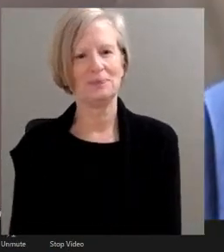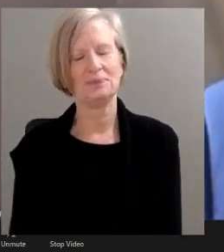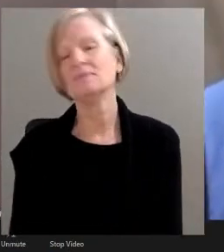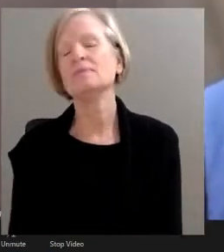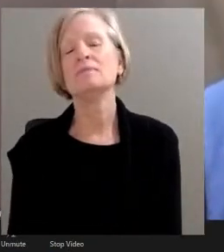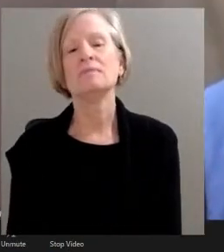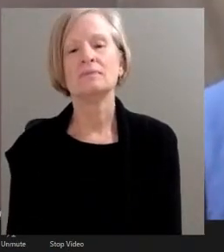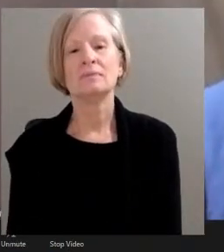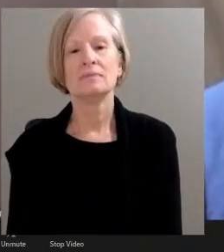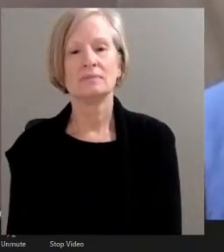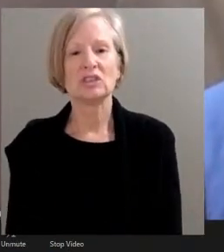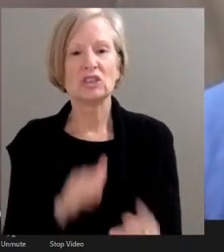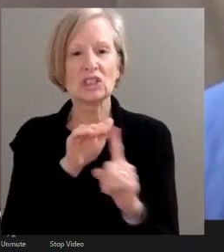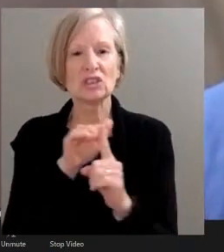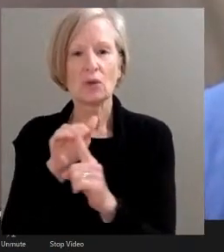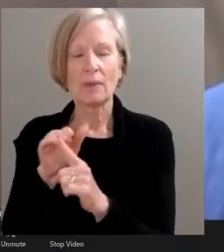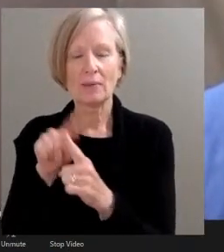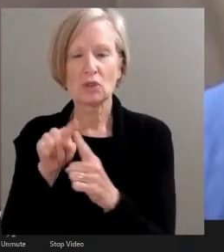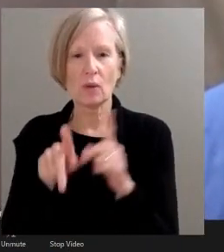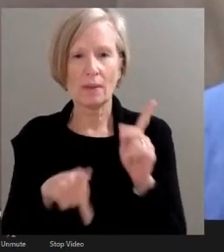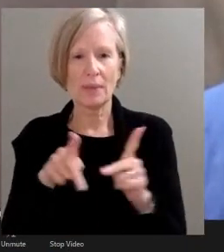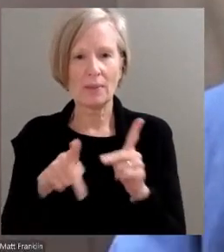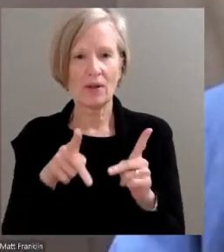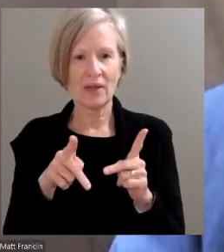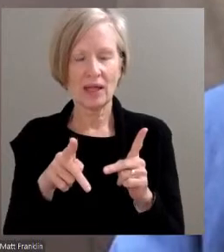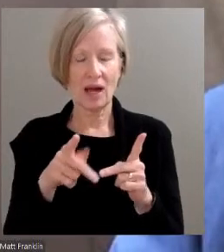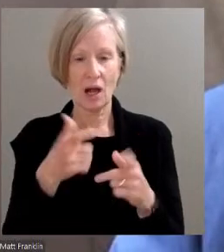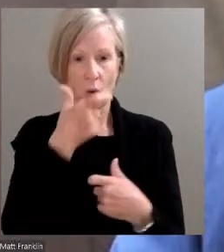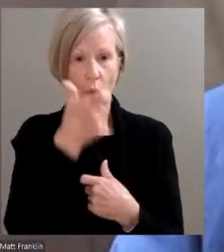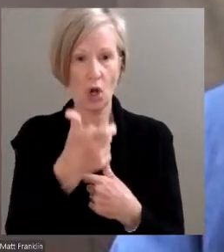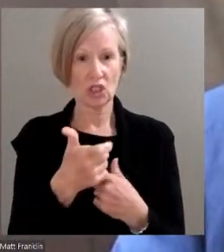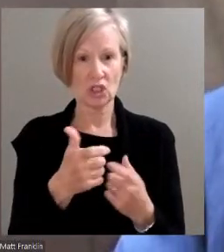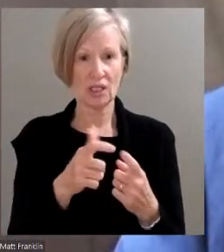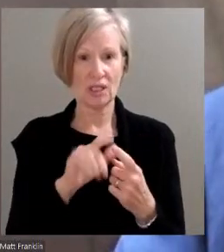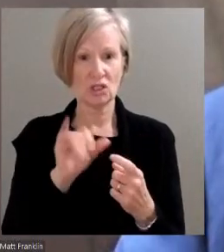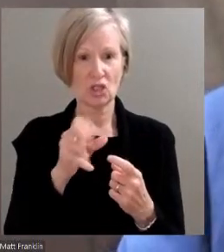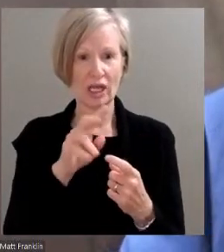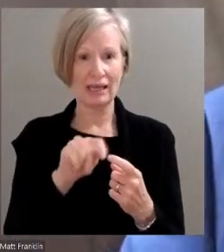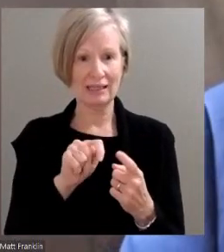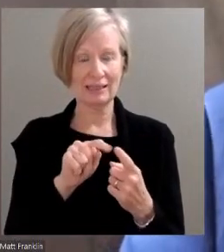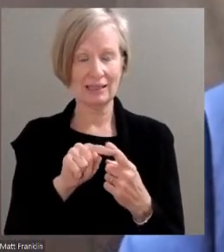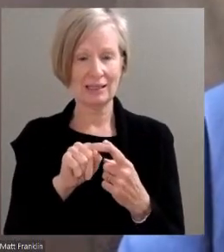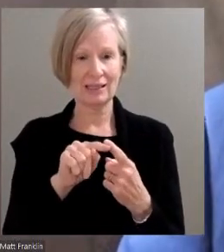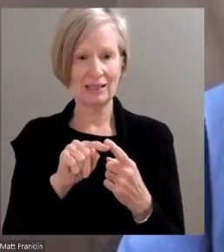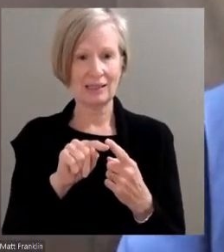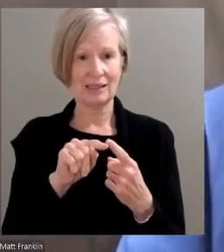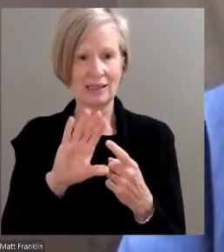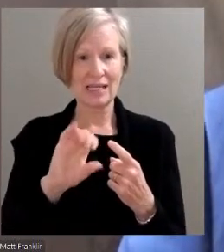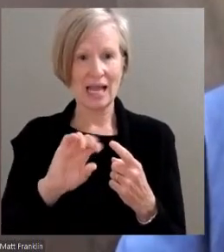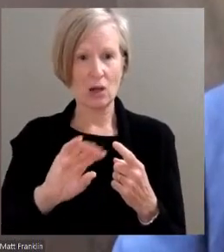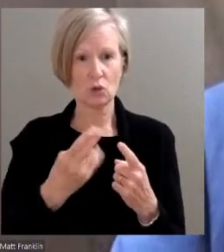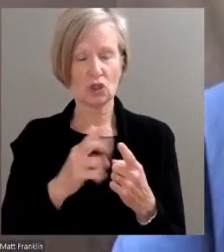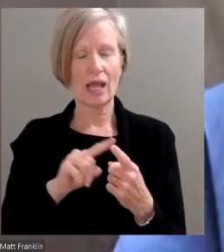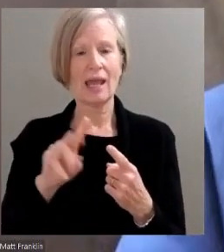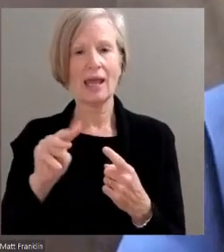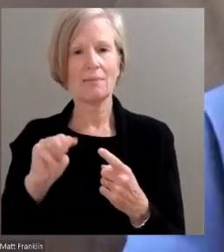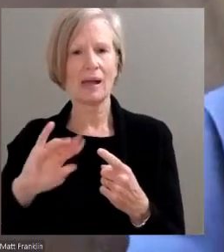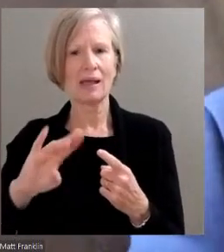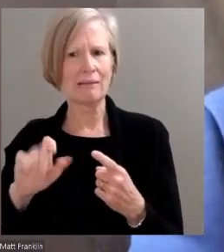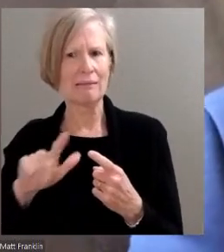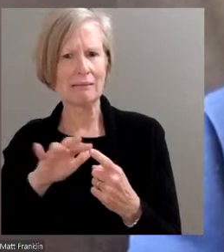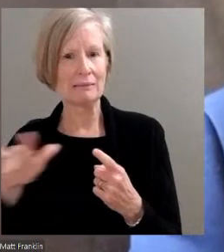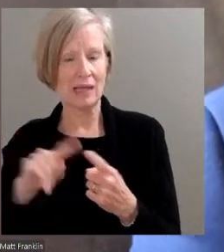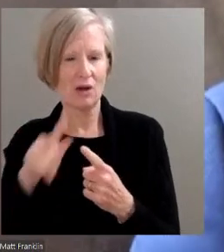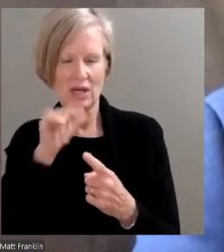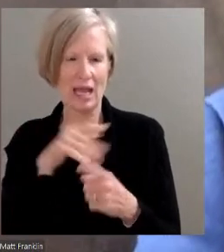All right, just as a reminder to our people, our viewing audience at home, Janet Couch and Michael Sitkovich are not joining us today, this afternoon,